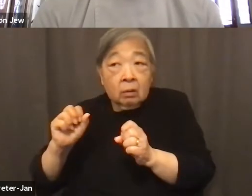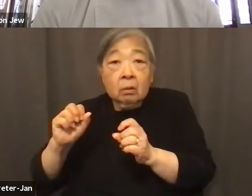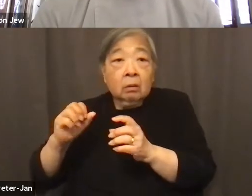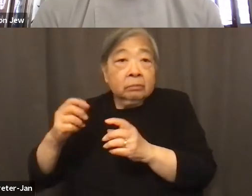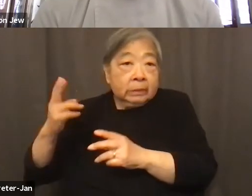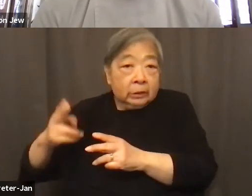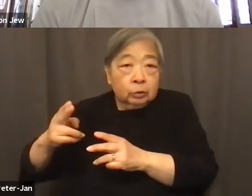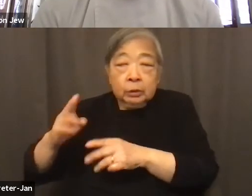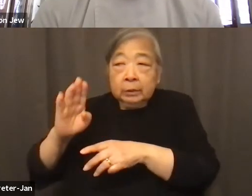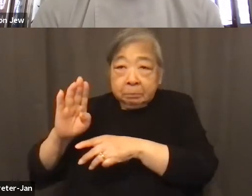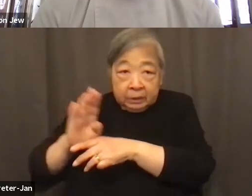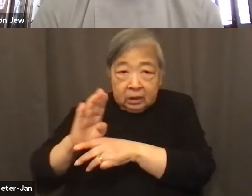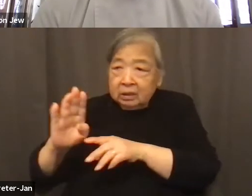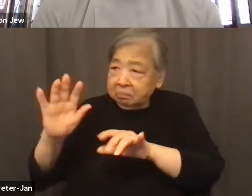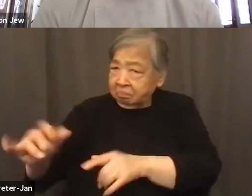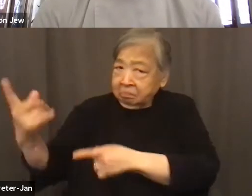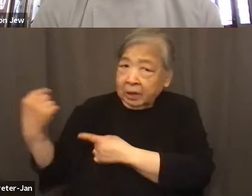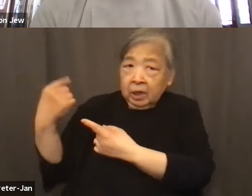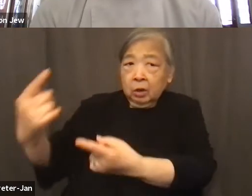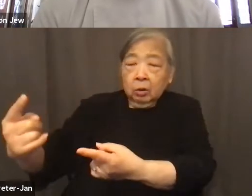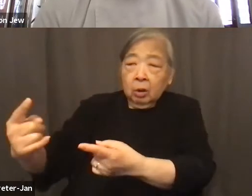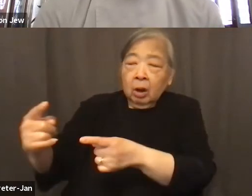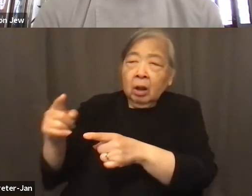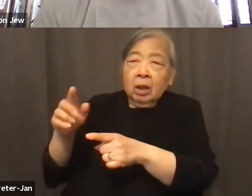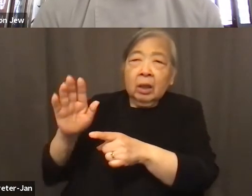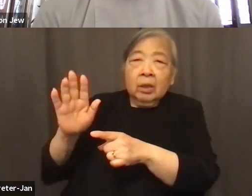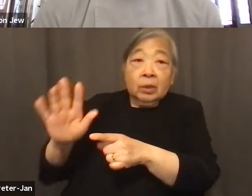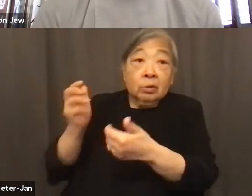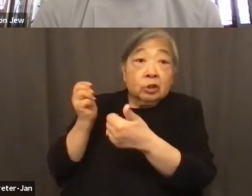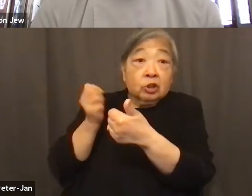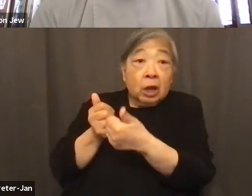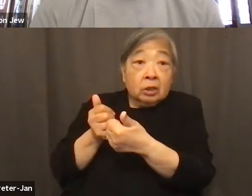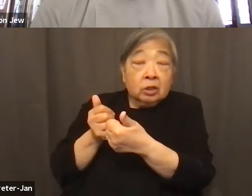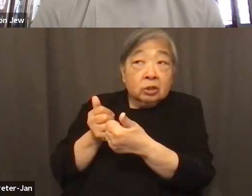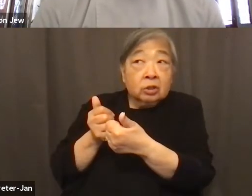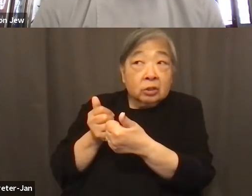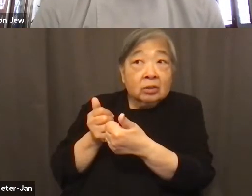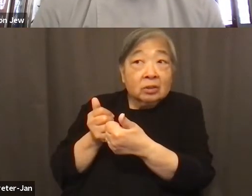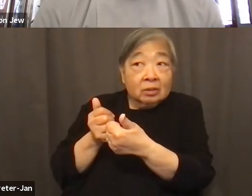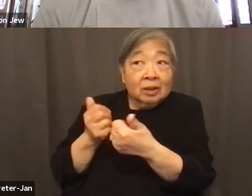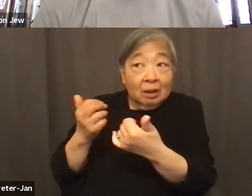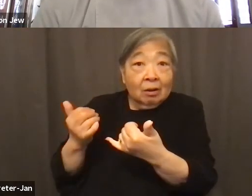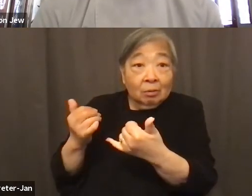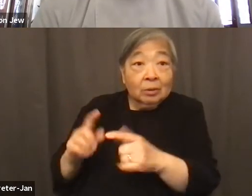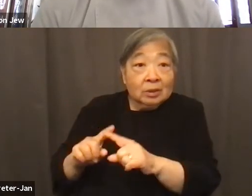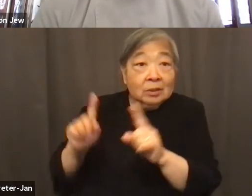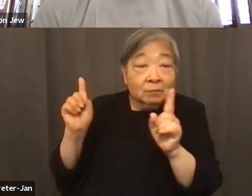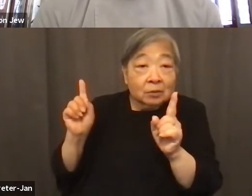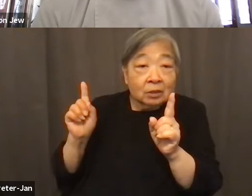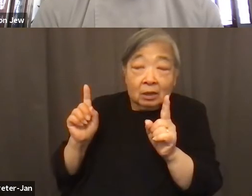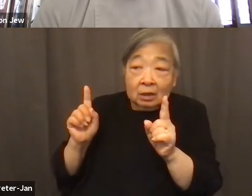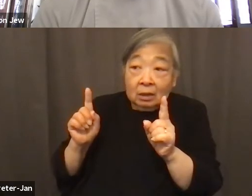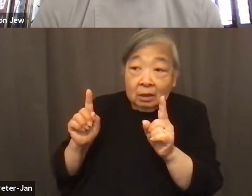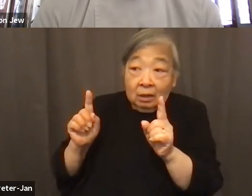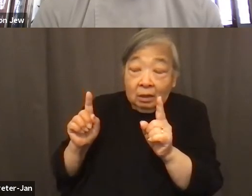they have very different challenges in the form of how their business